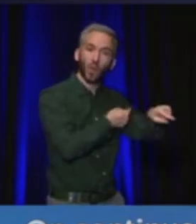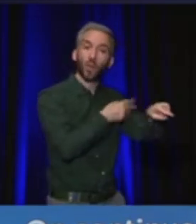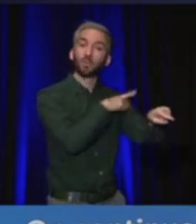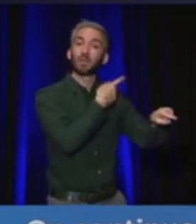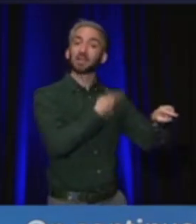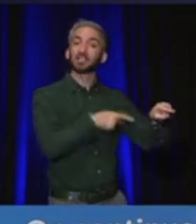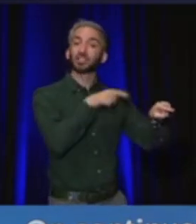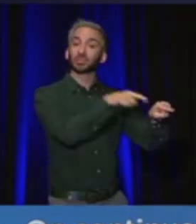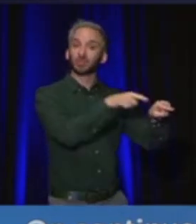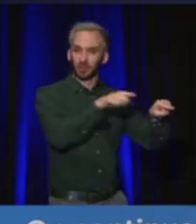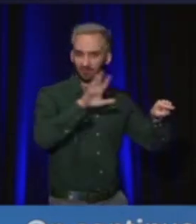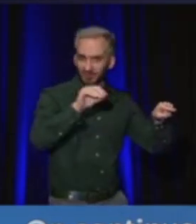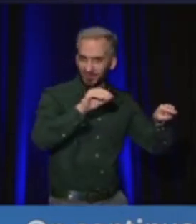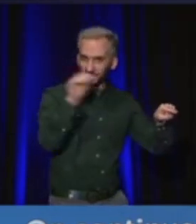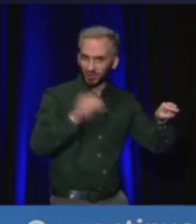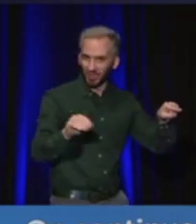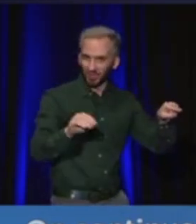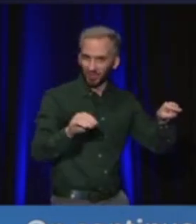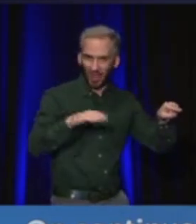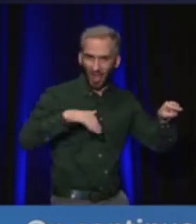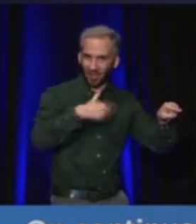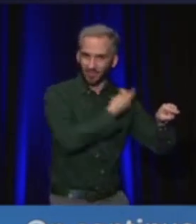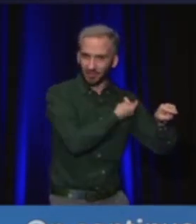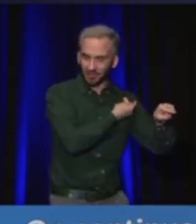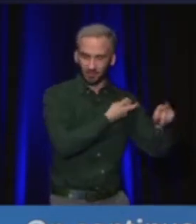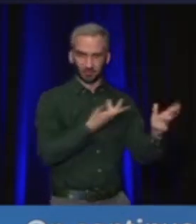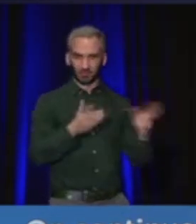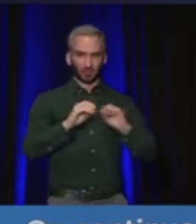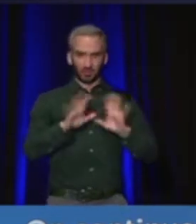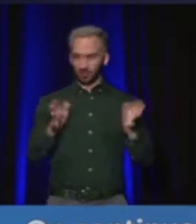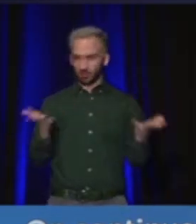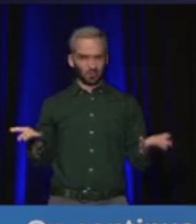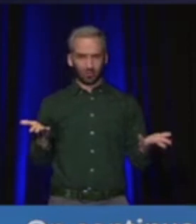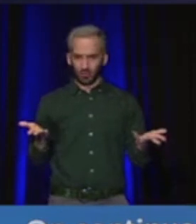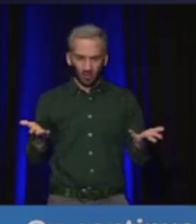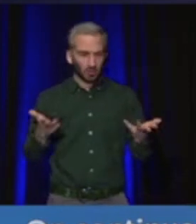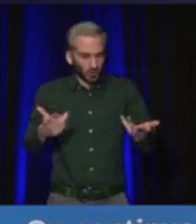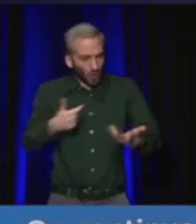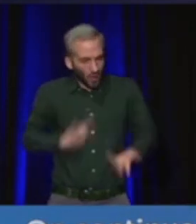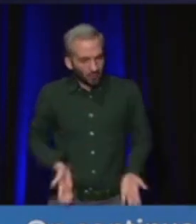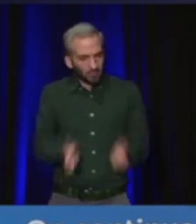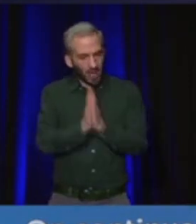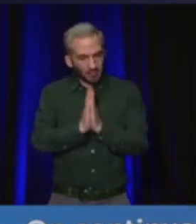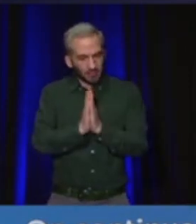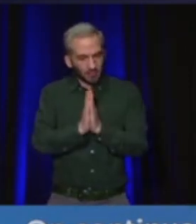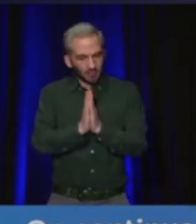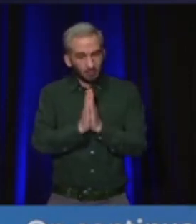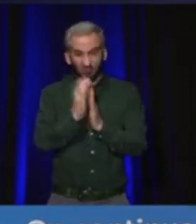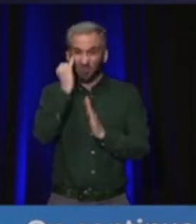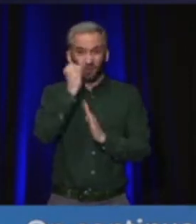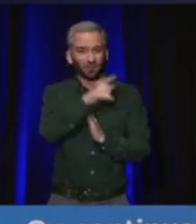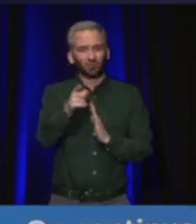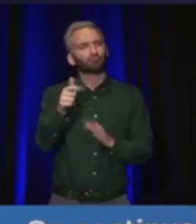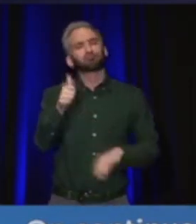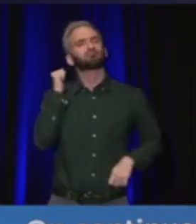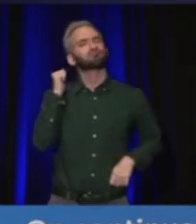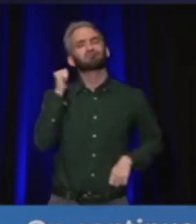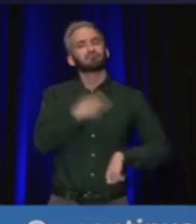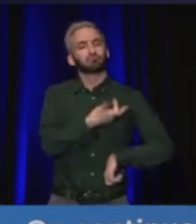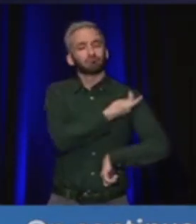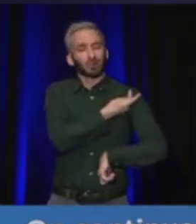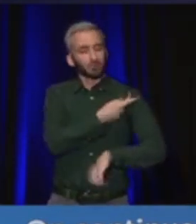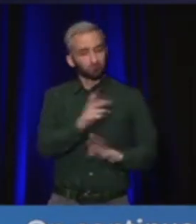do that for the other people and I'm asking them if they really don't want to be vaccinated